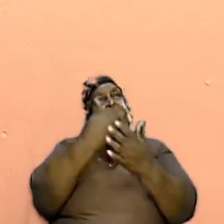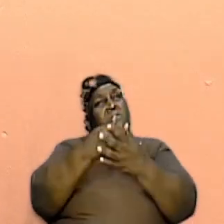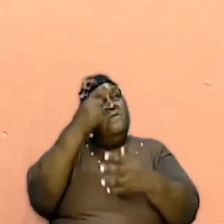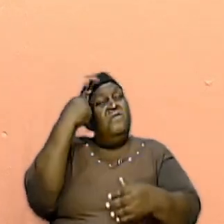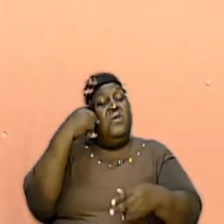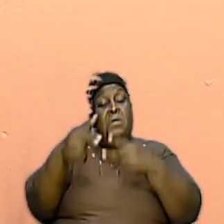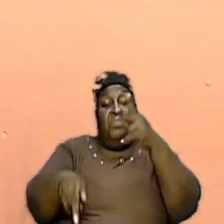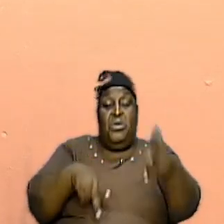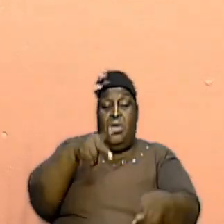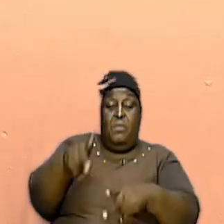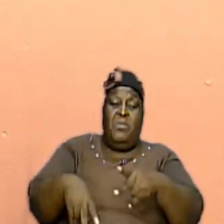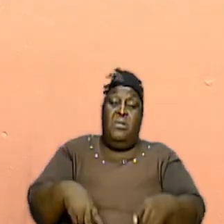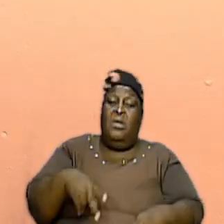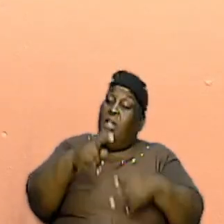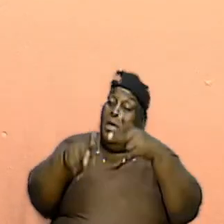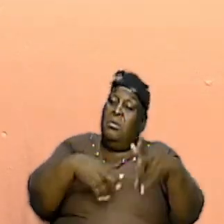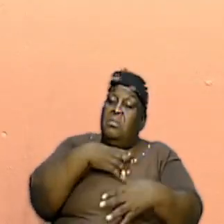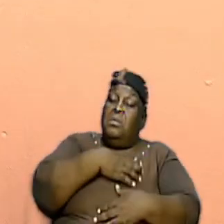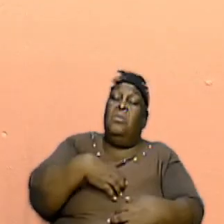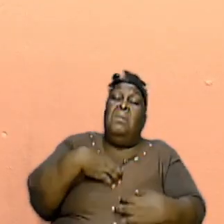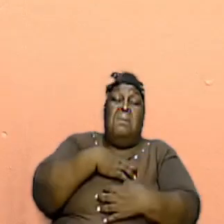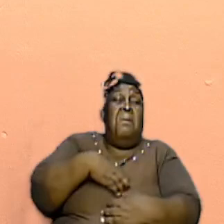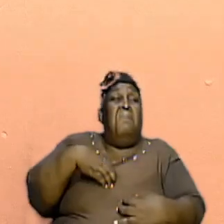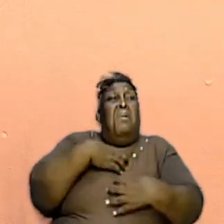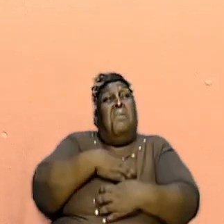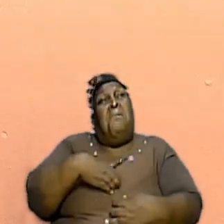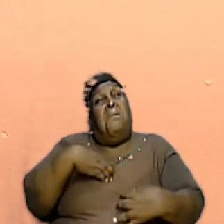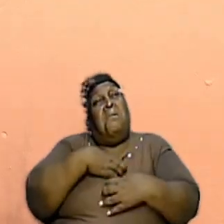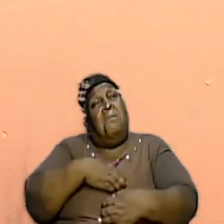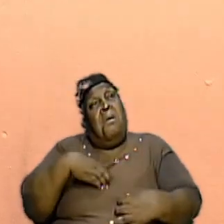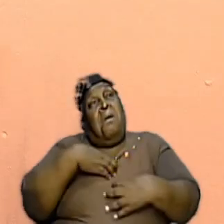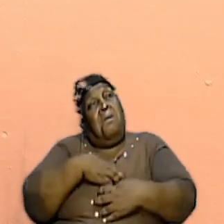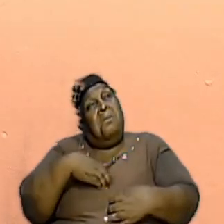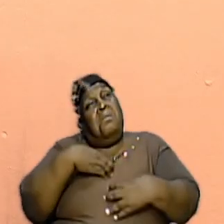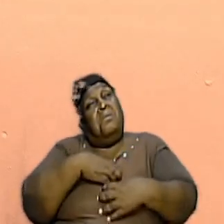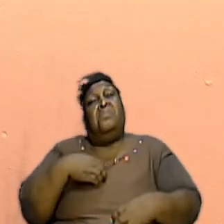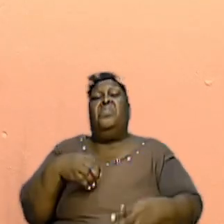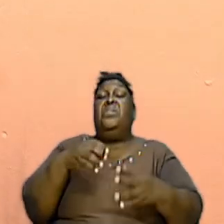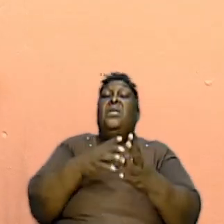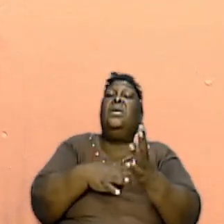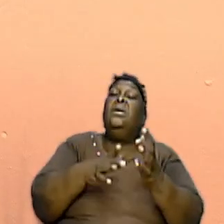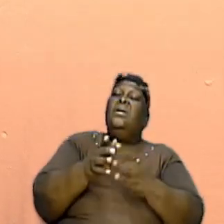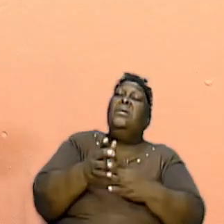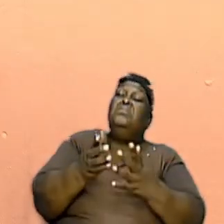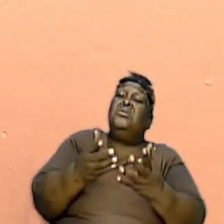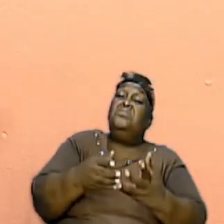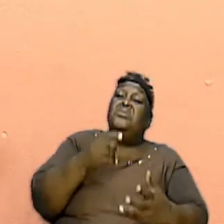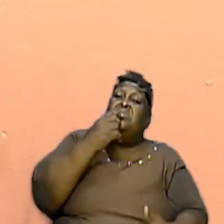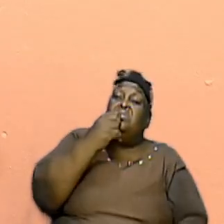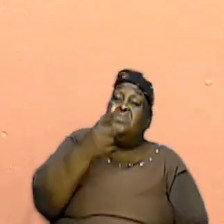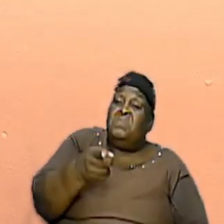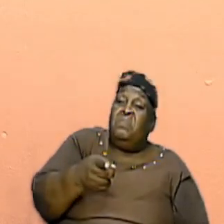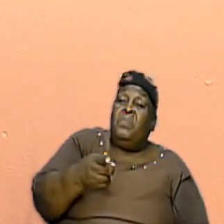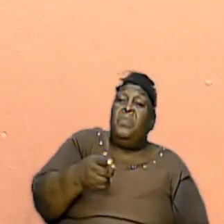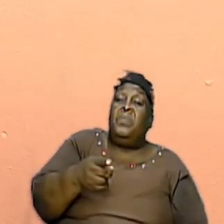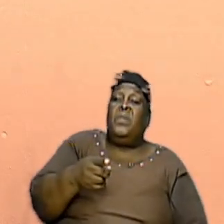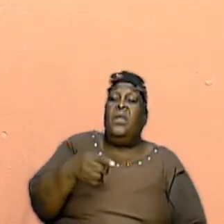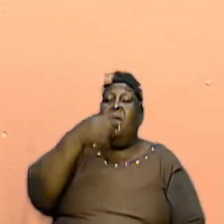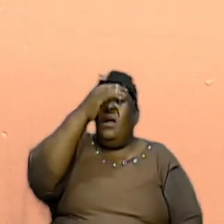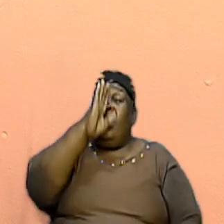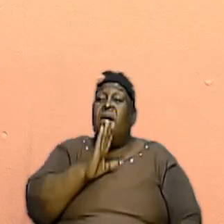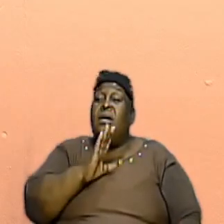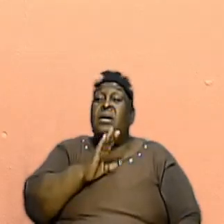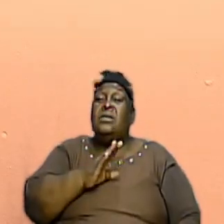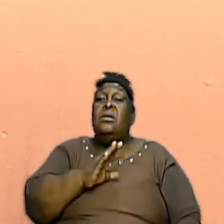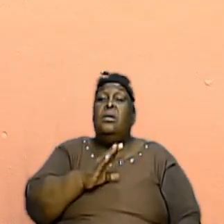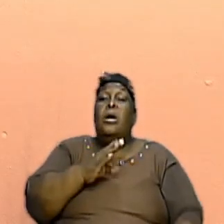Them And They Murmored I Telling Us See Look What The Bible Say The Bible Said That God